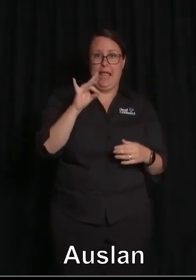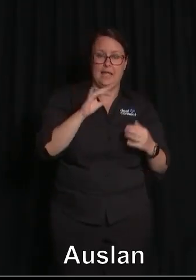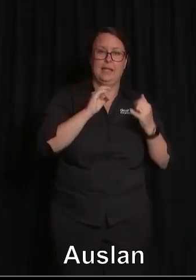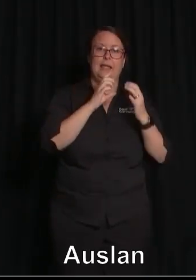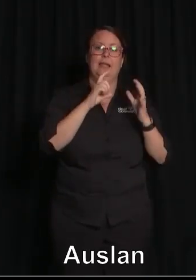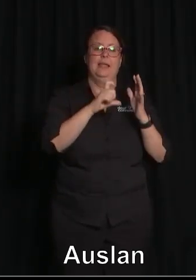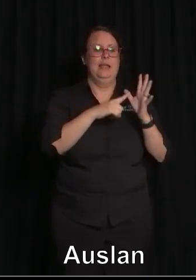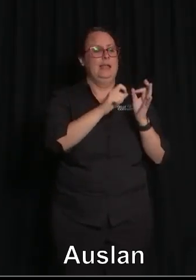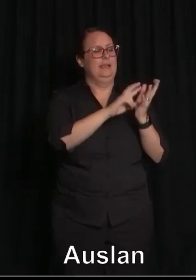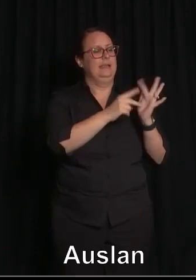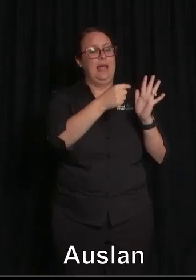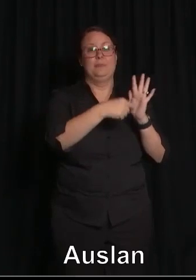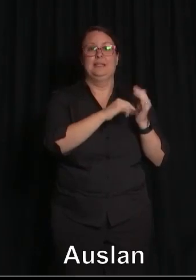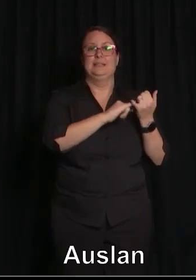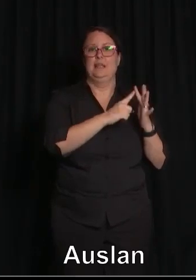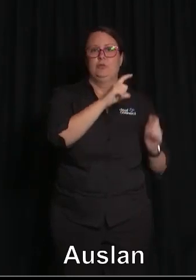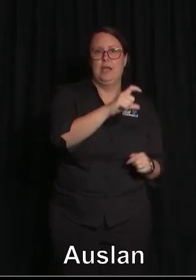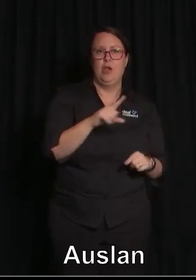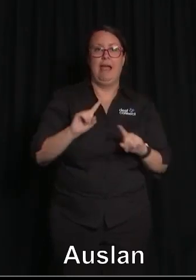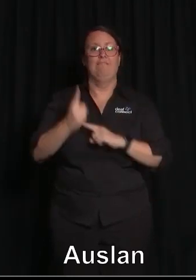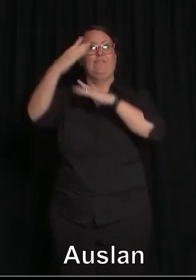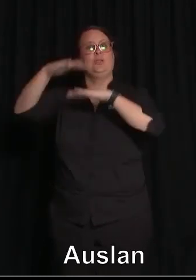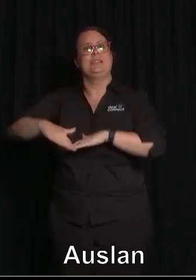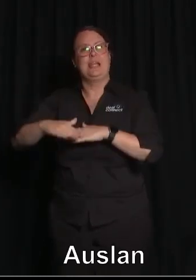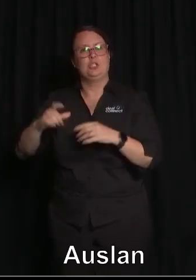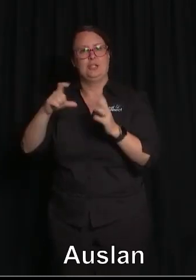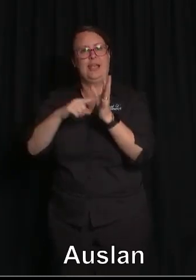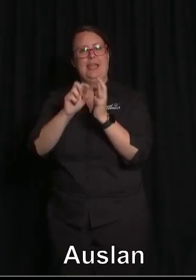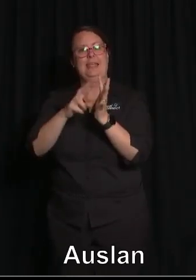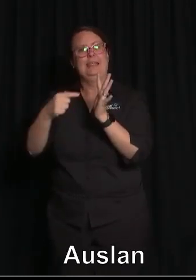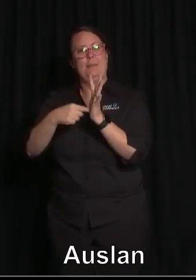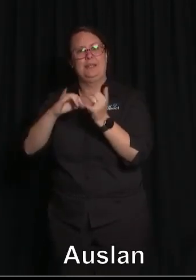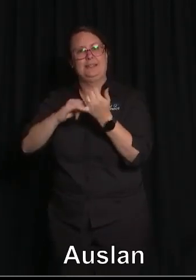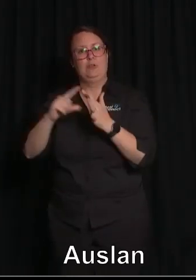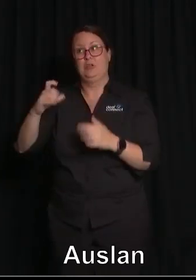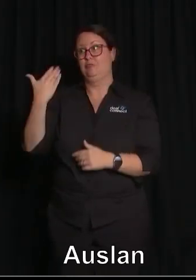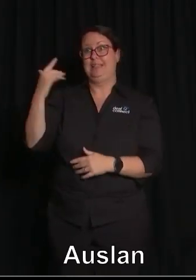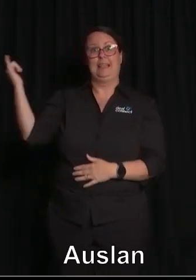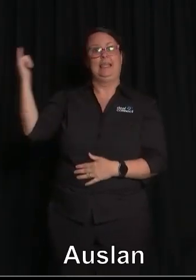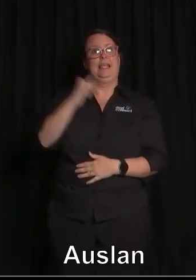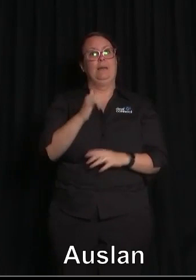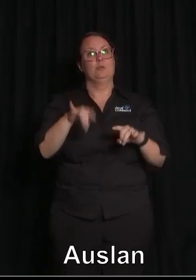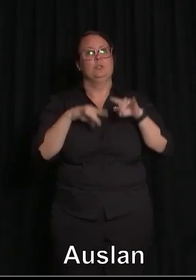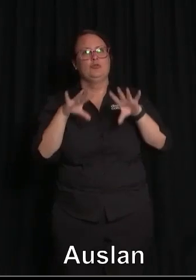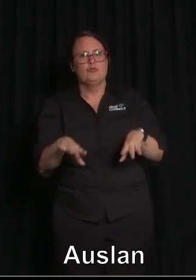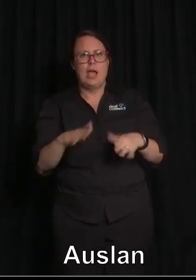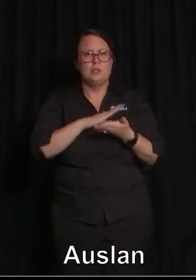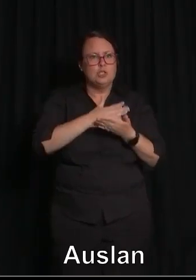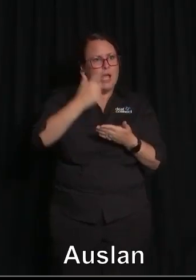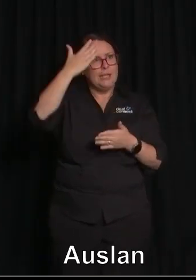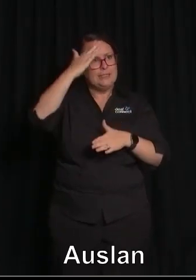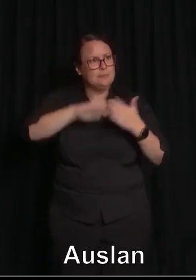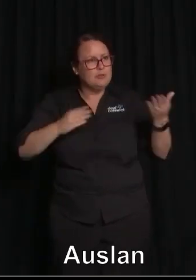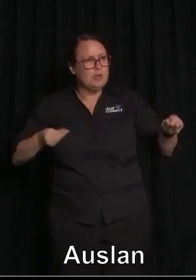the first First Nations Cabinet Secretary, who recently visited Australia to share their experiences and